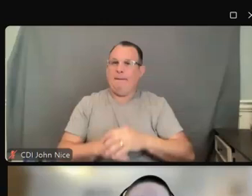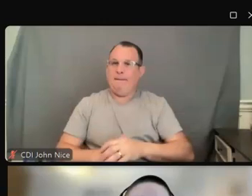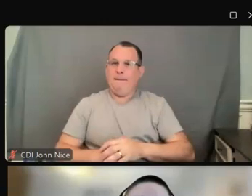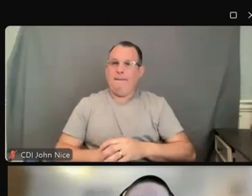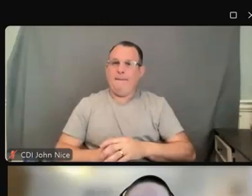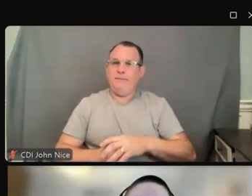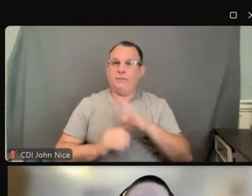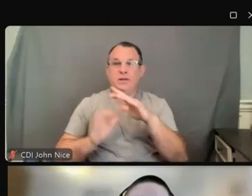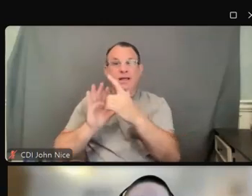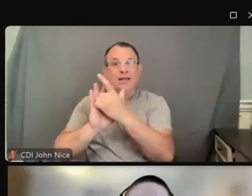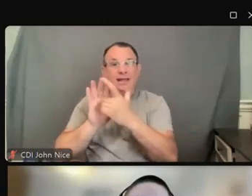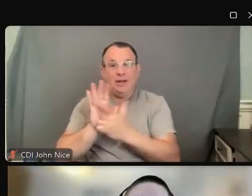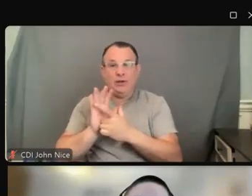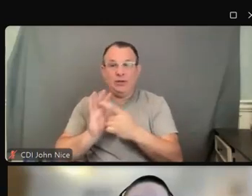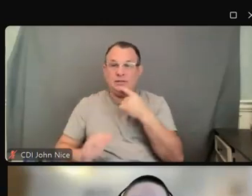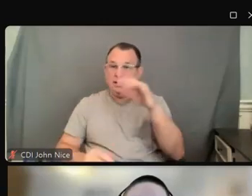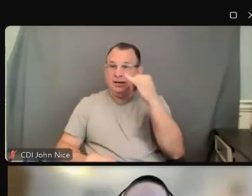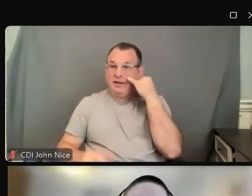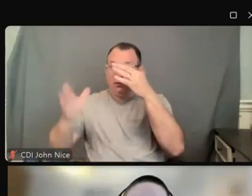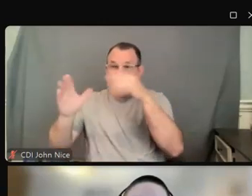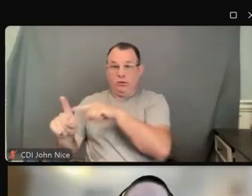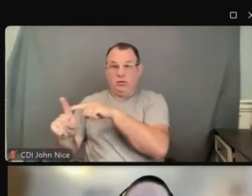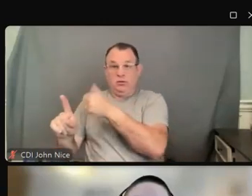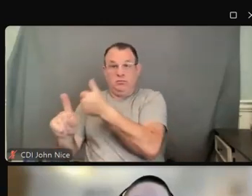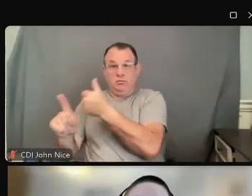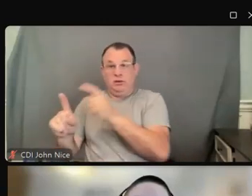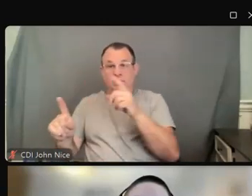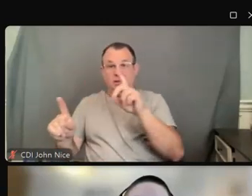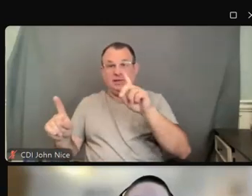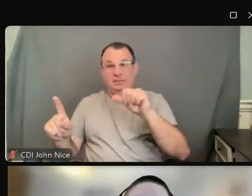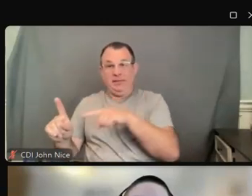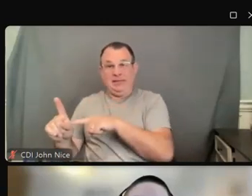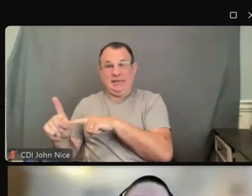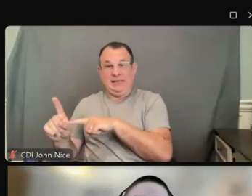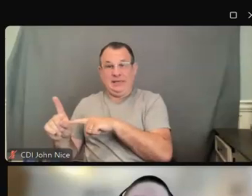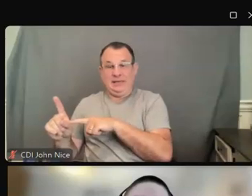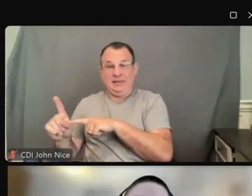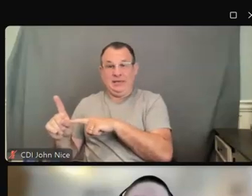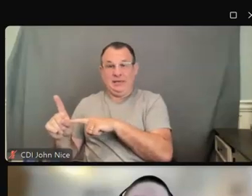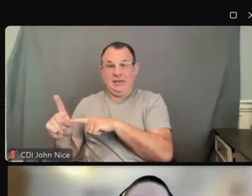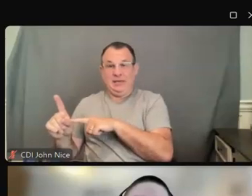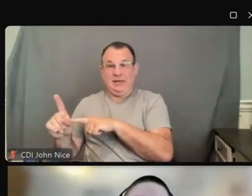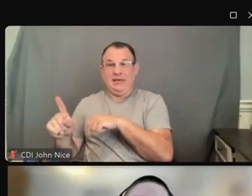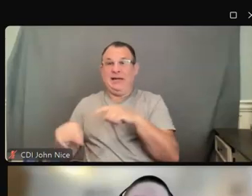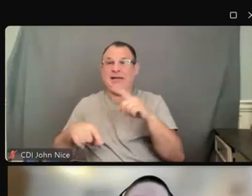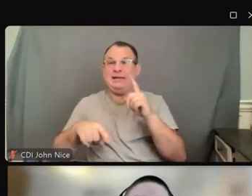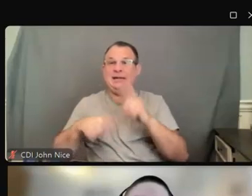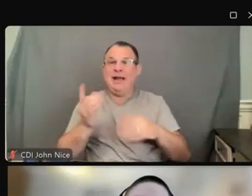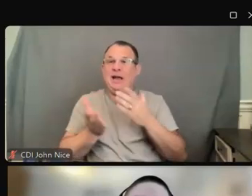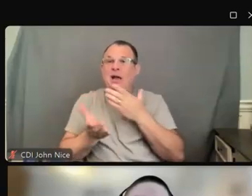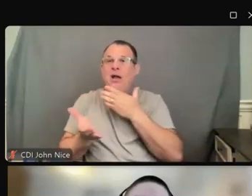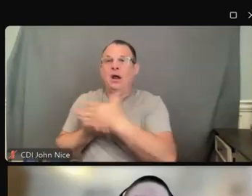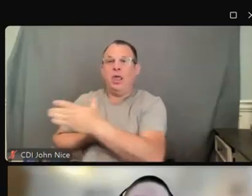a disability shall not, by reason of that disability, be excluded from participating in